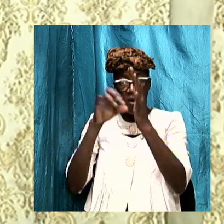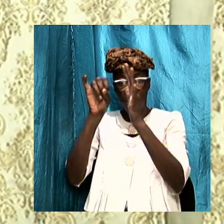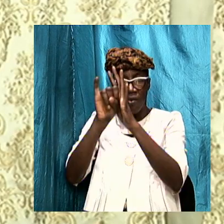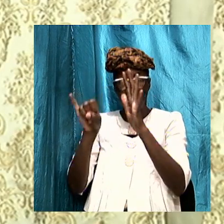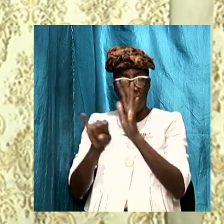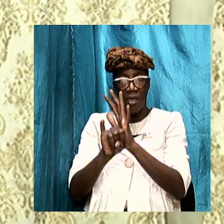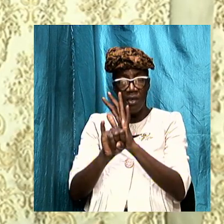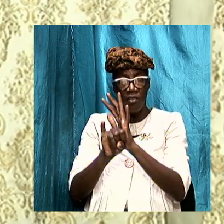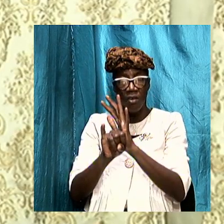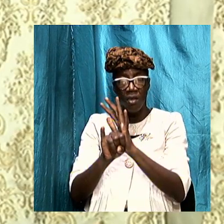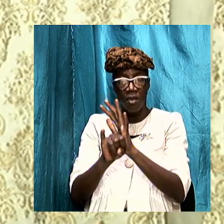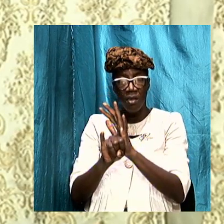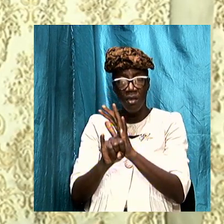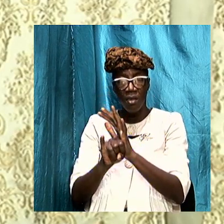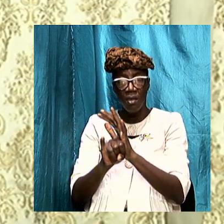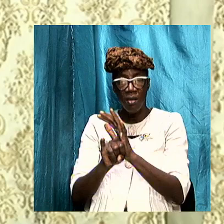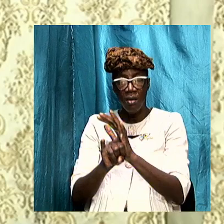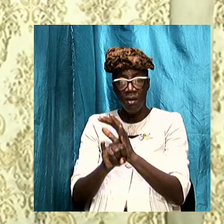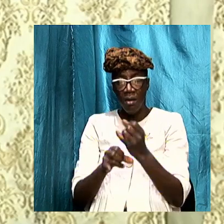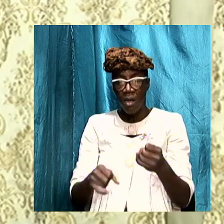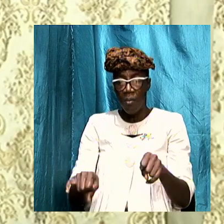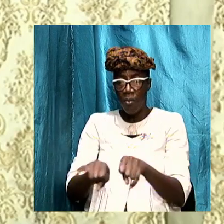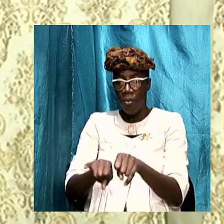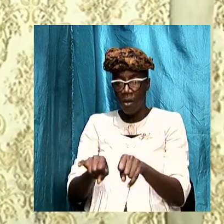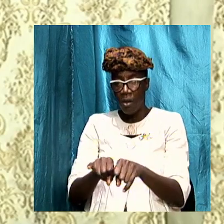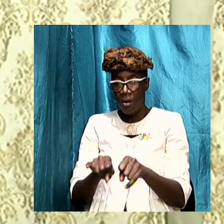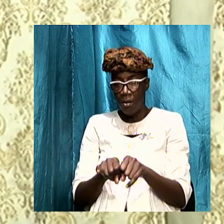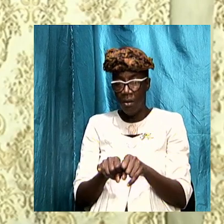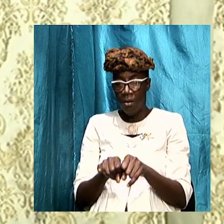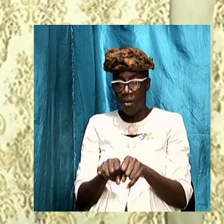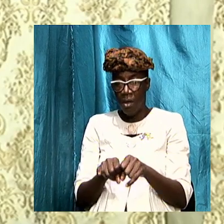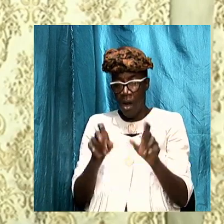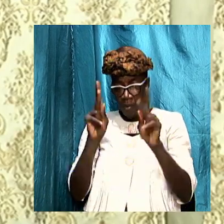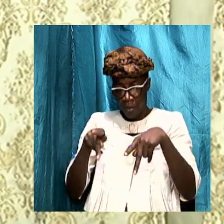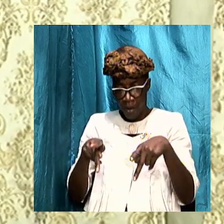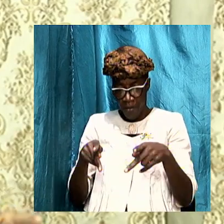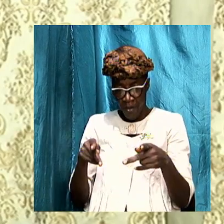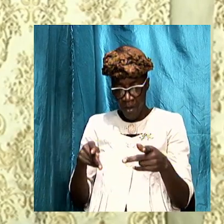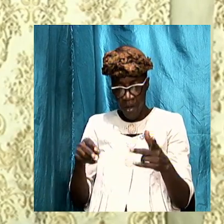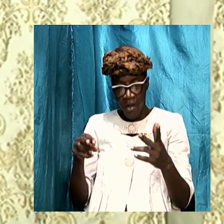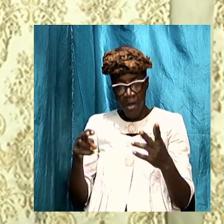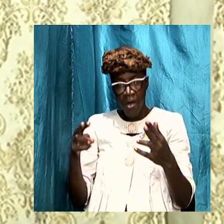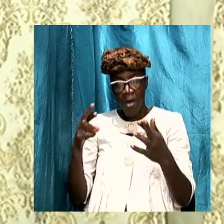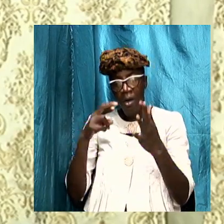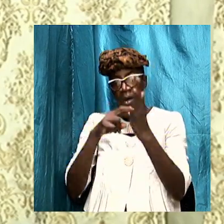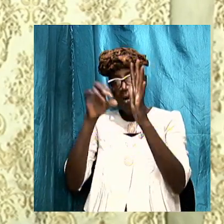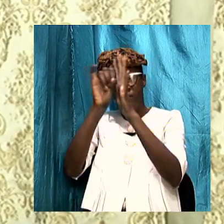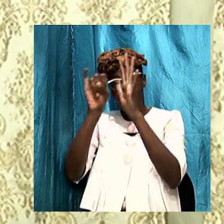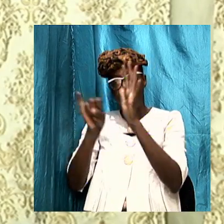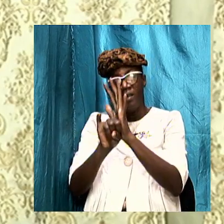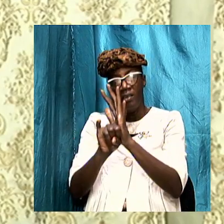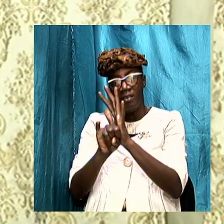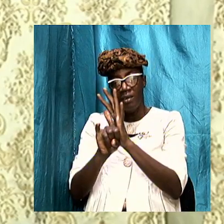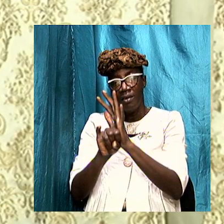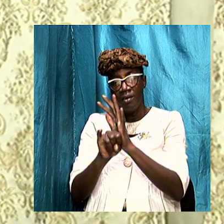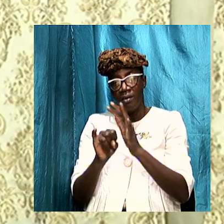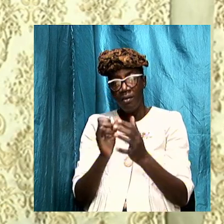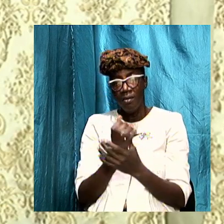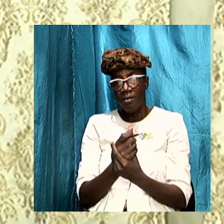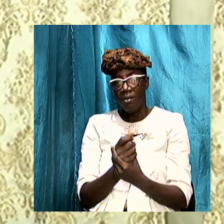main object brothers and sisters and this is what brings peace to the hearts of those that are saved